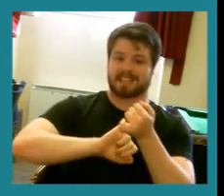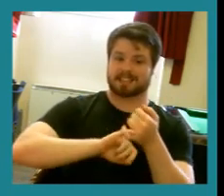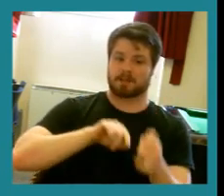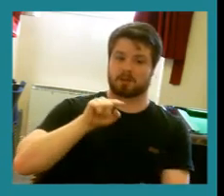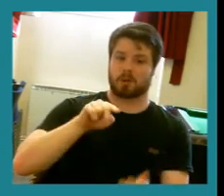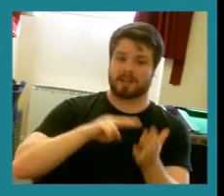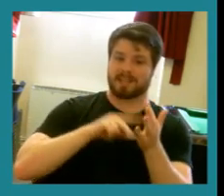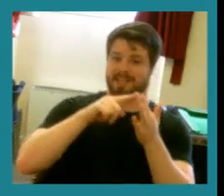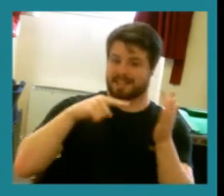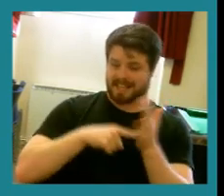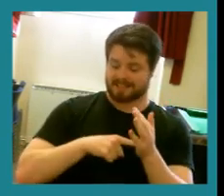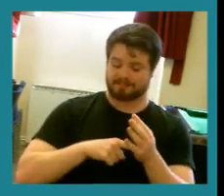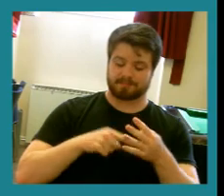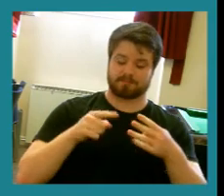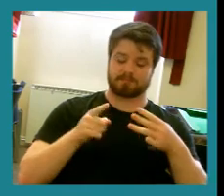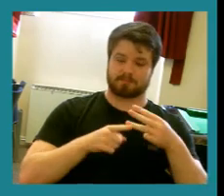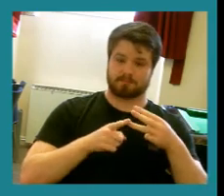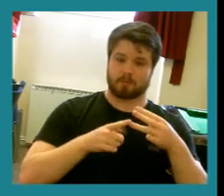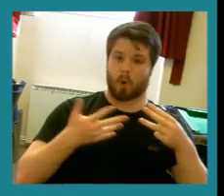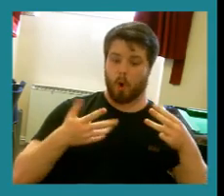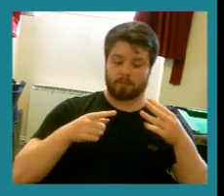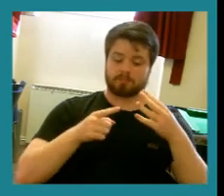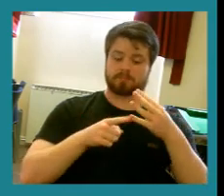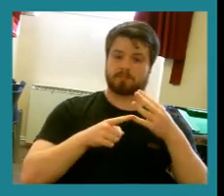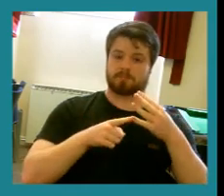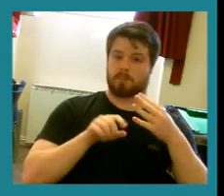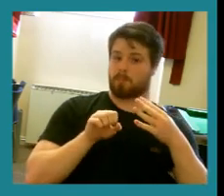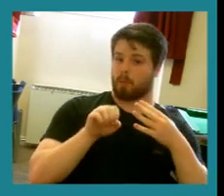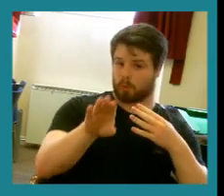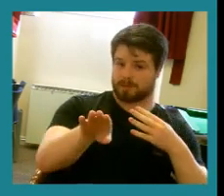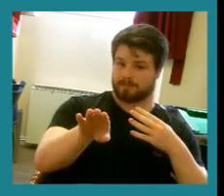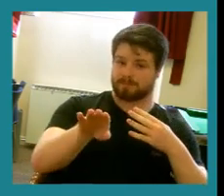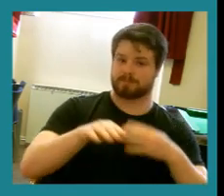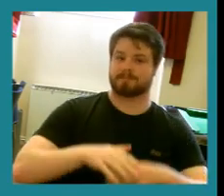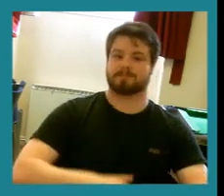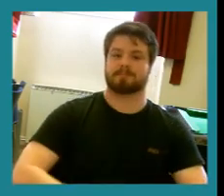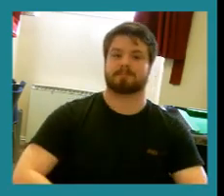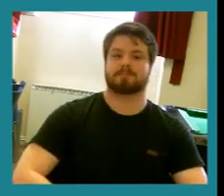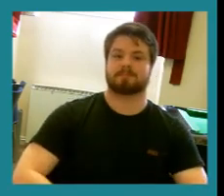finally we're about to out....